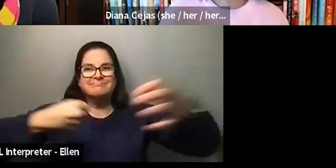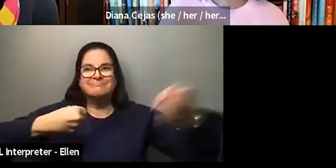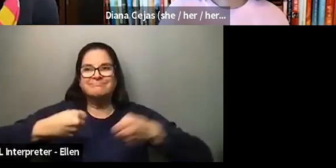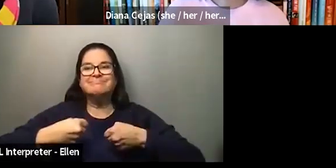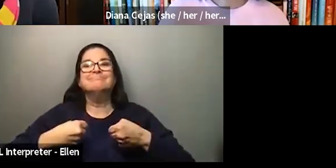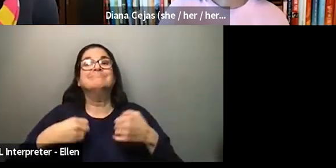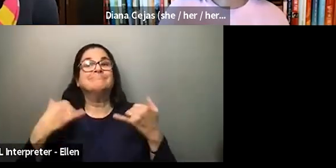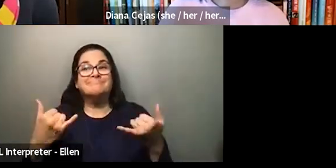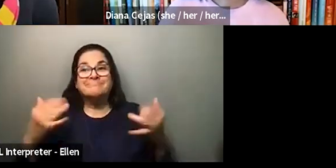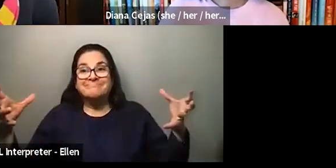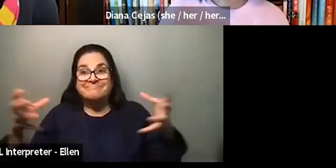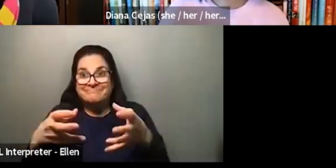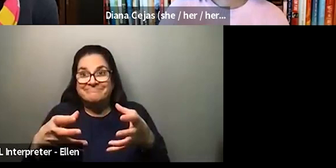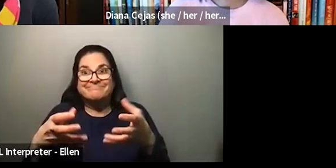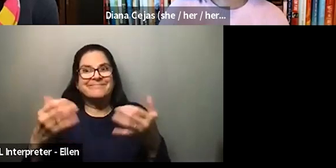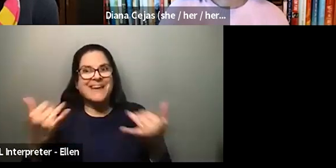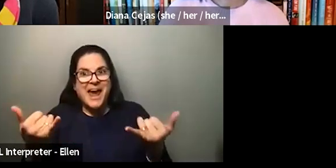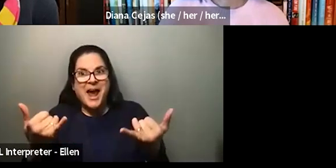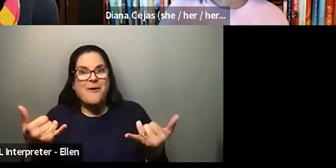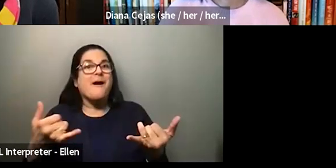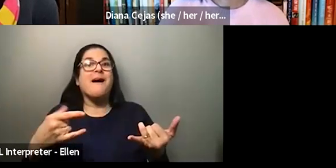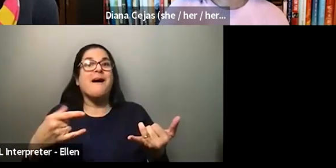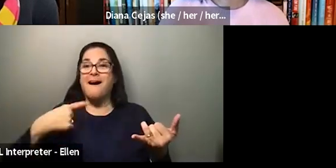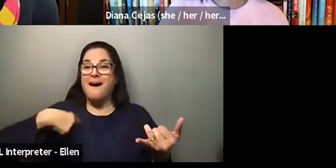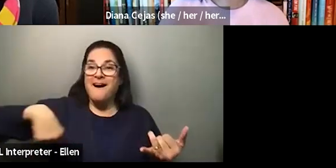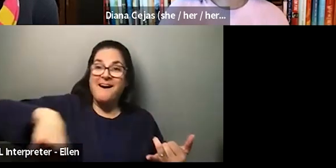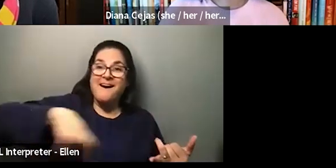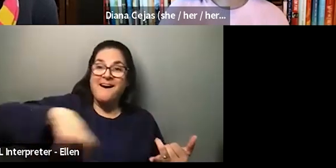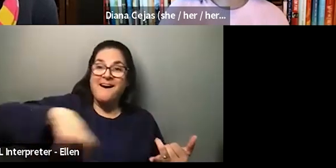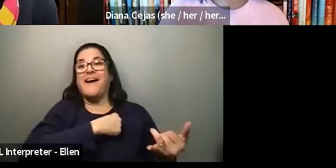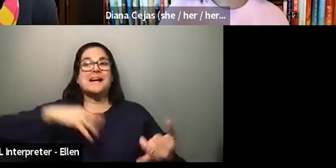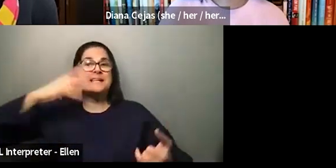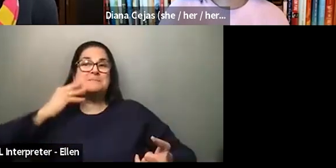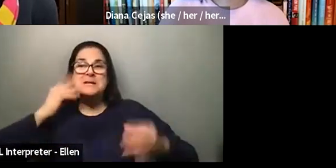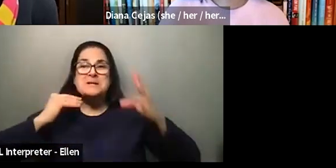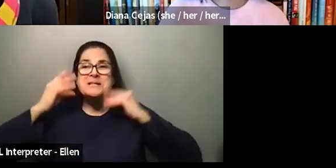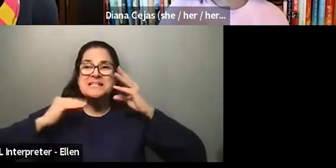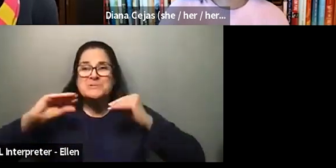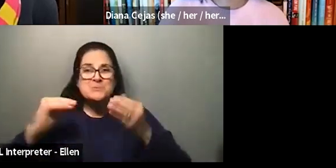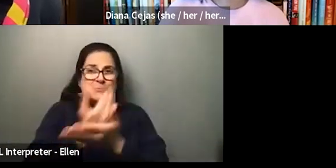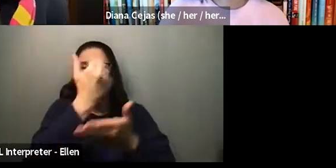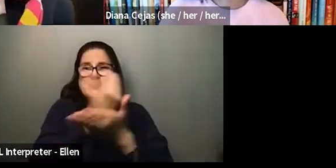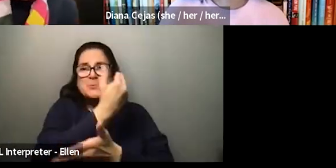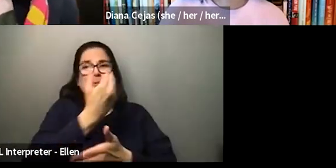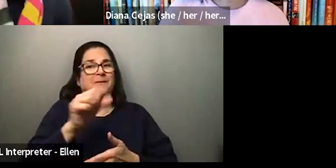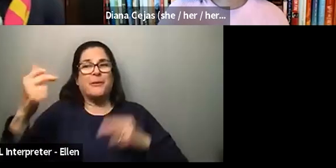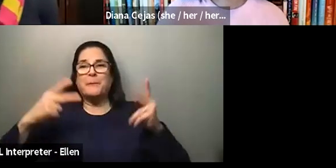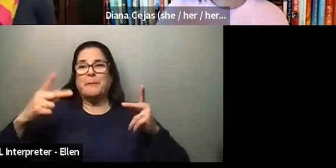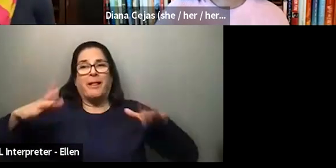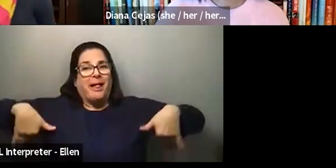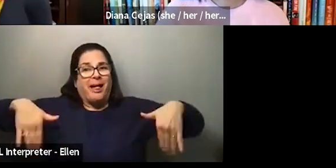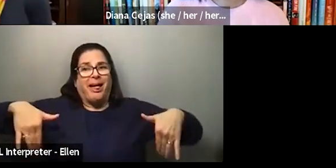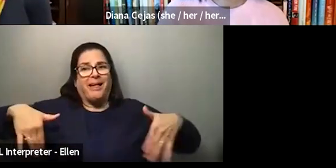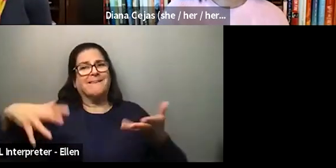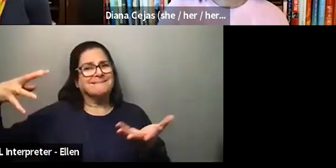and learned. Like we are walking a walk or painting a path that may not have been done before. Use us, tap